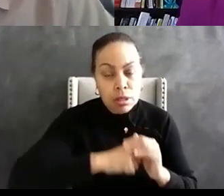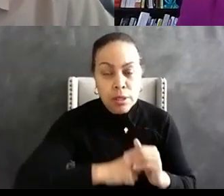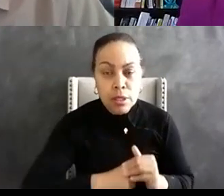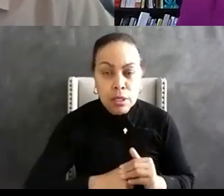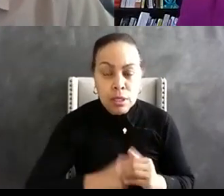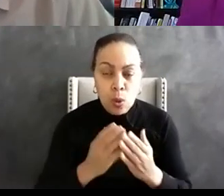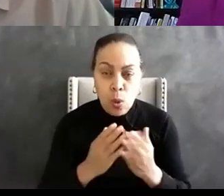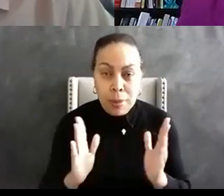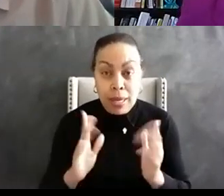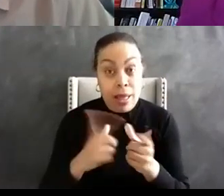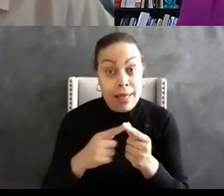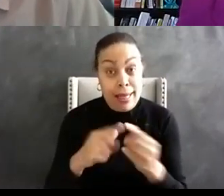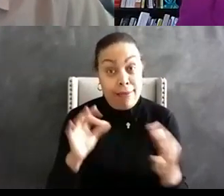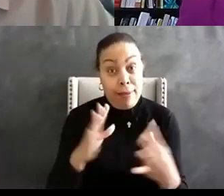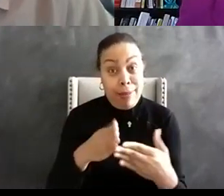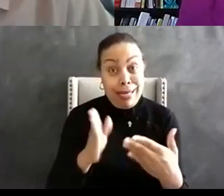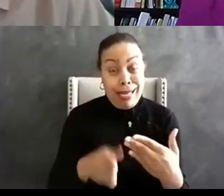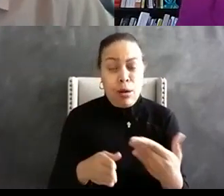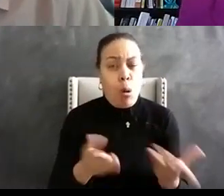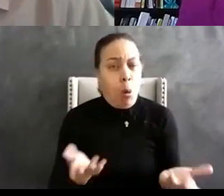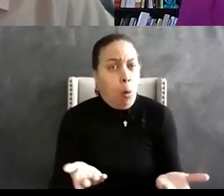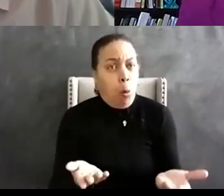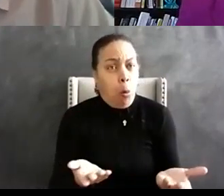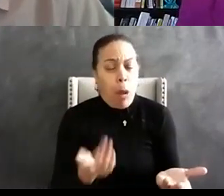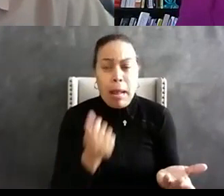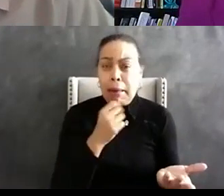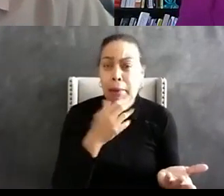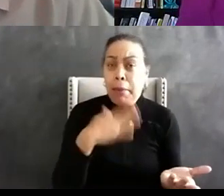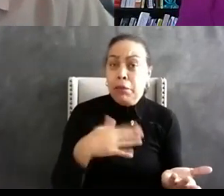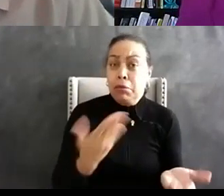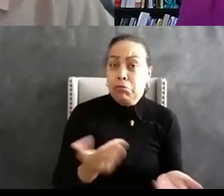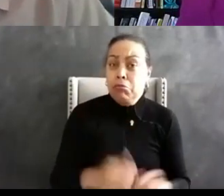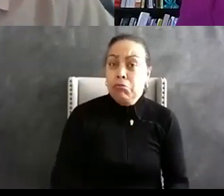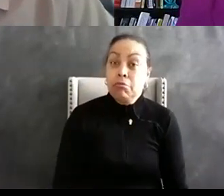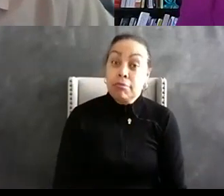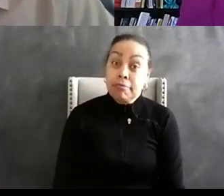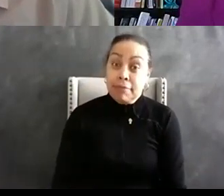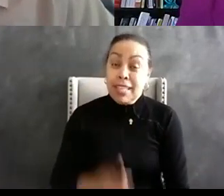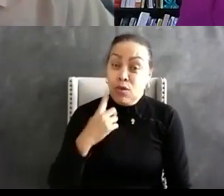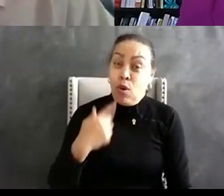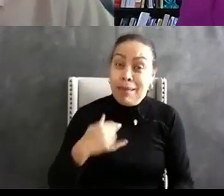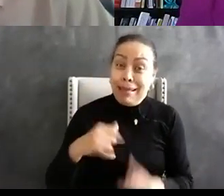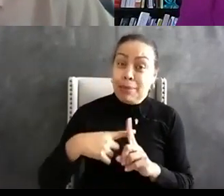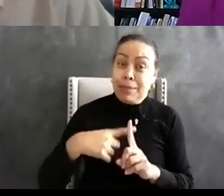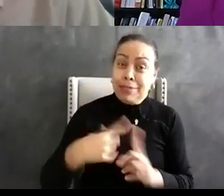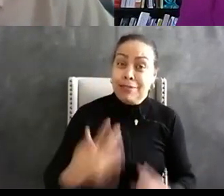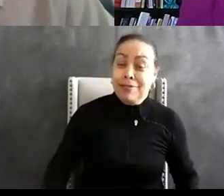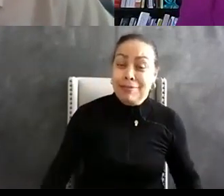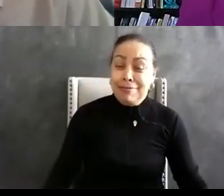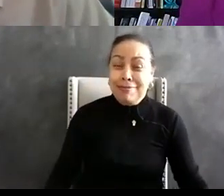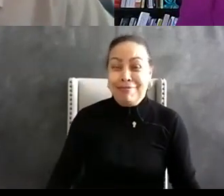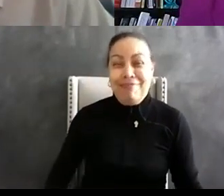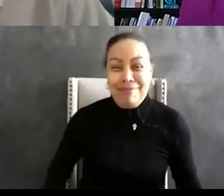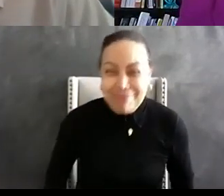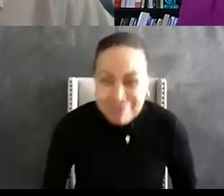the training was this wasn't so bad yeah so for me that's a good thing and that's good you know